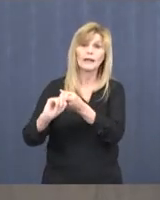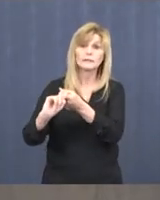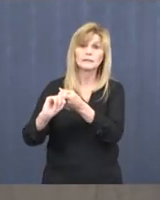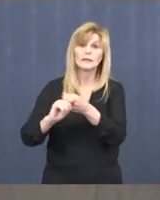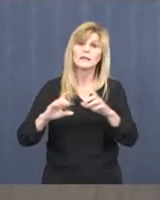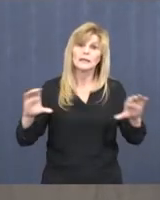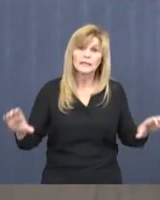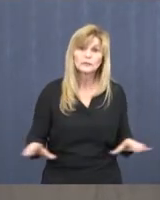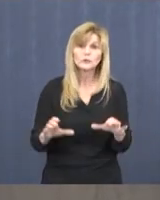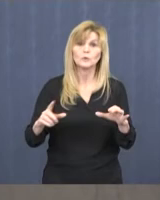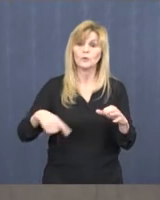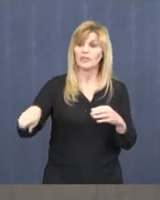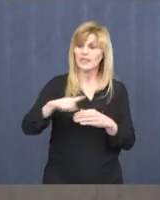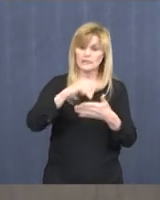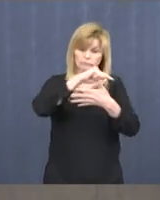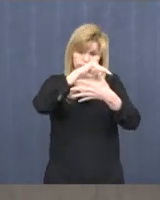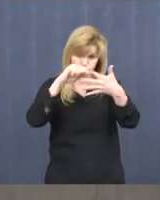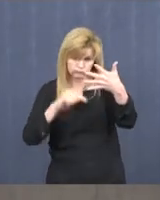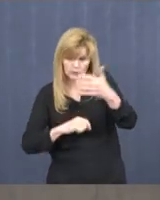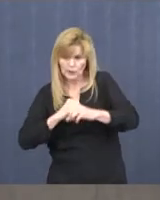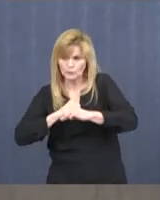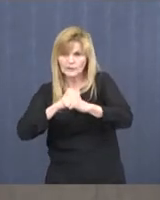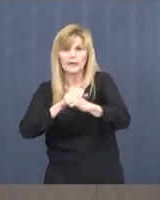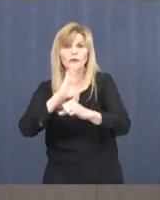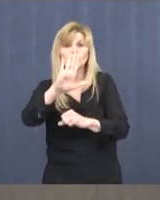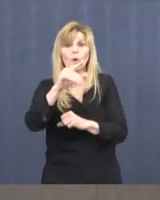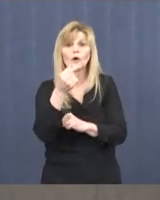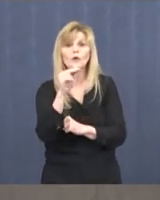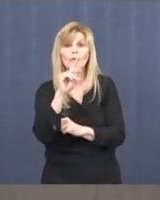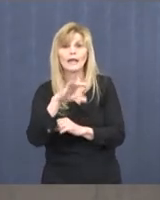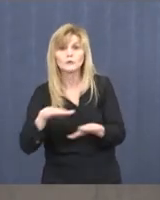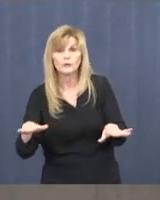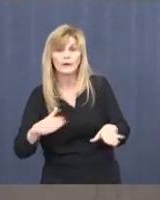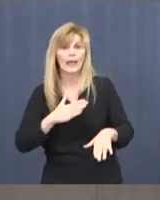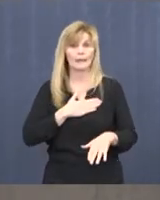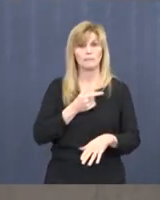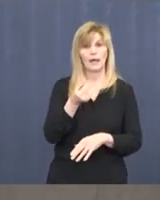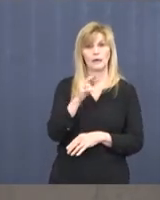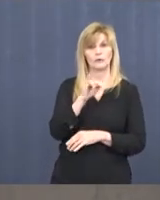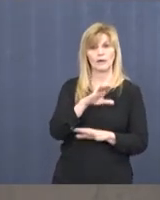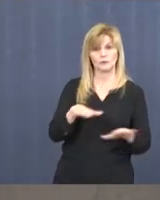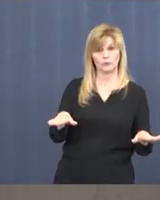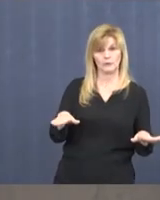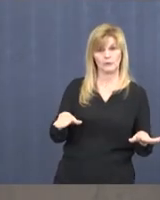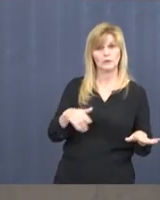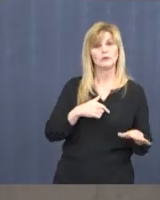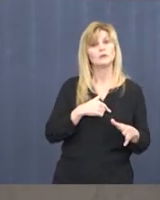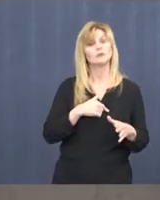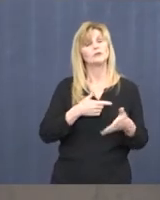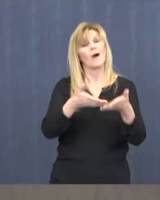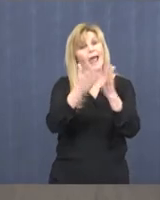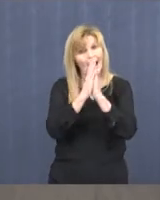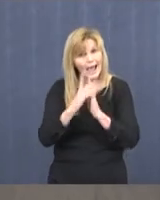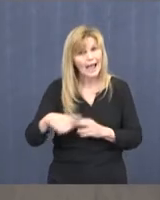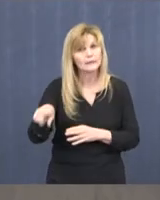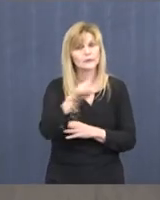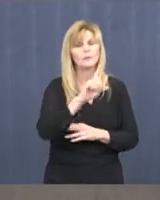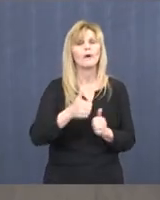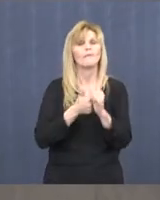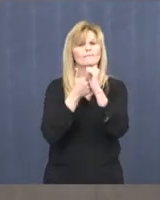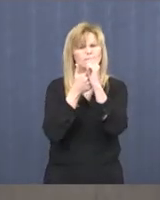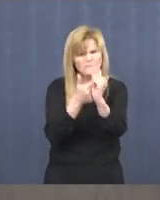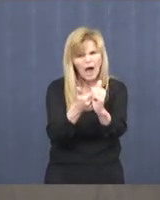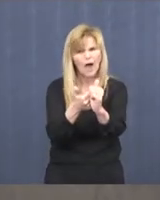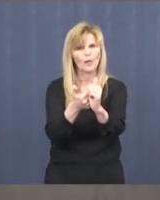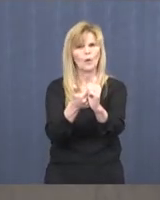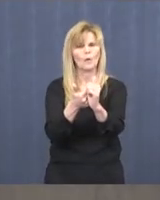Let's do this to protect your grandchildren and my grandchildren. So I appeal to you, follow the advice